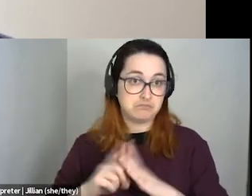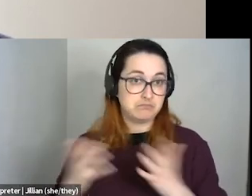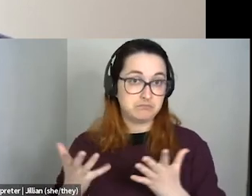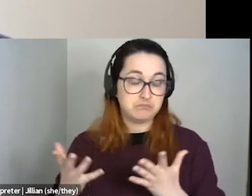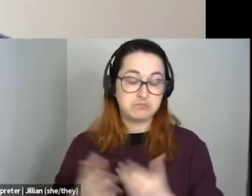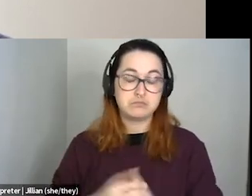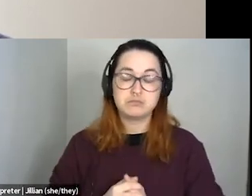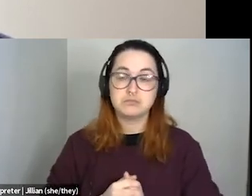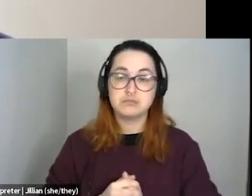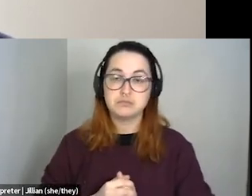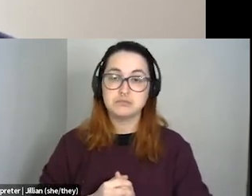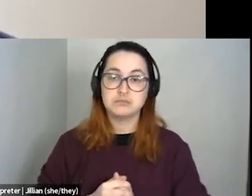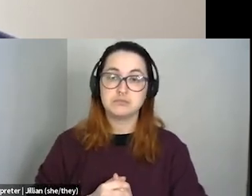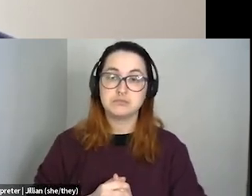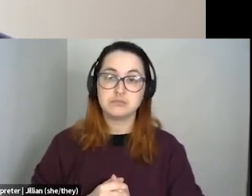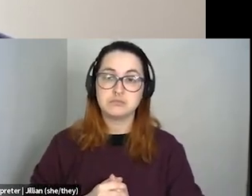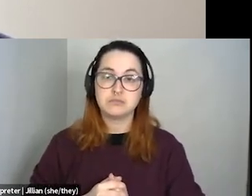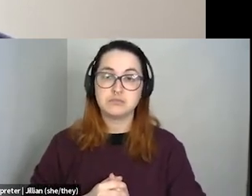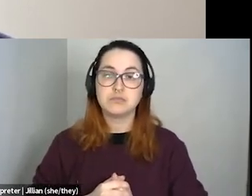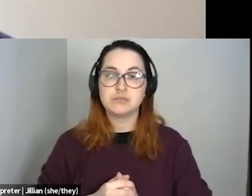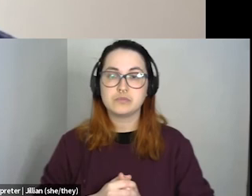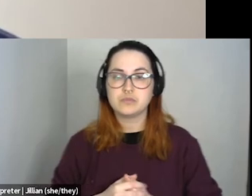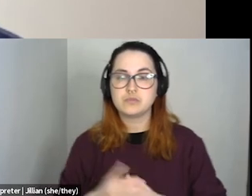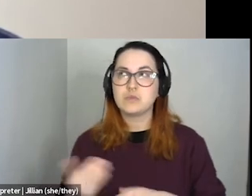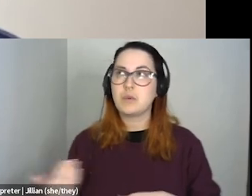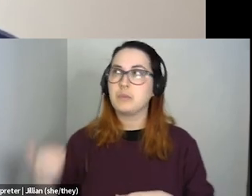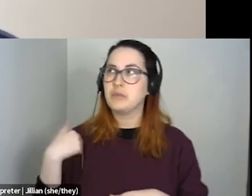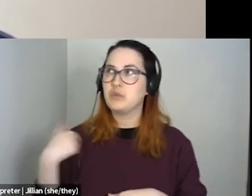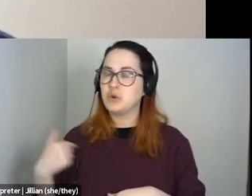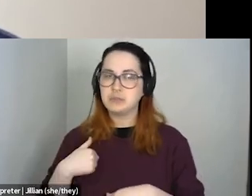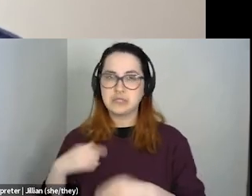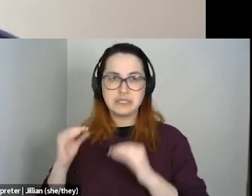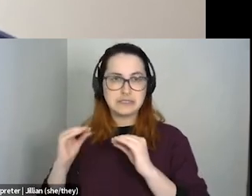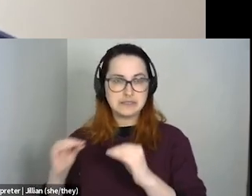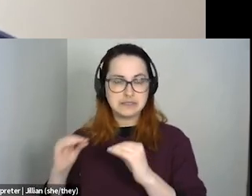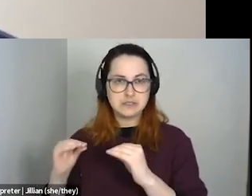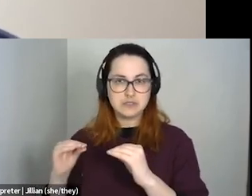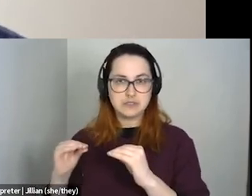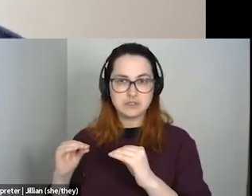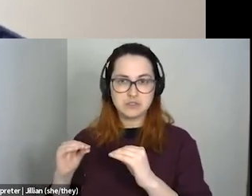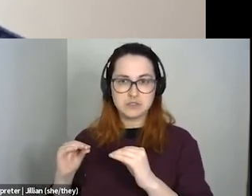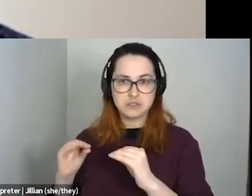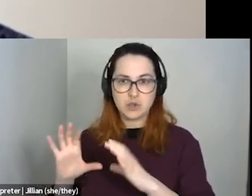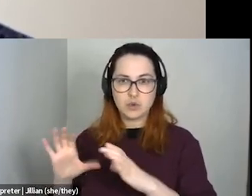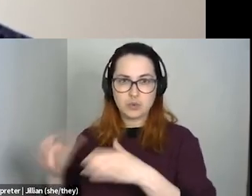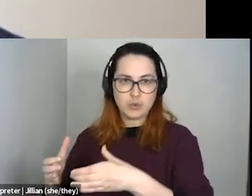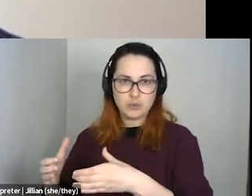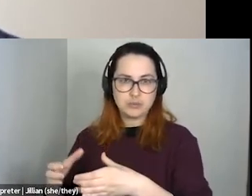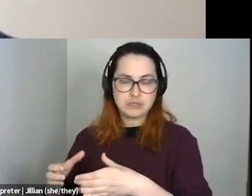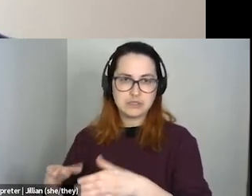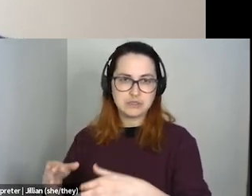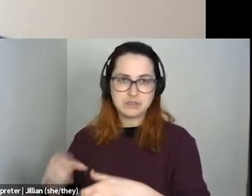that, um, so I used to teach groups for kids who were like nine to 12